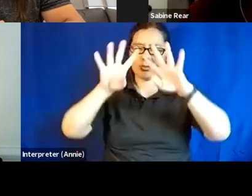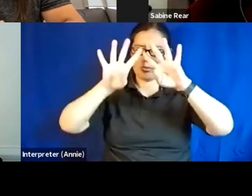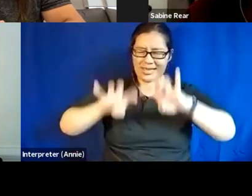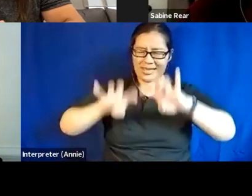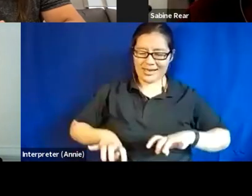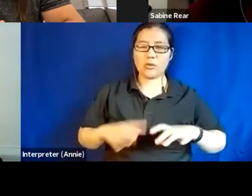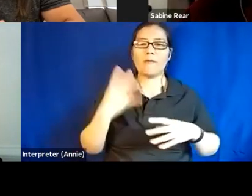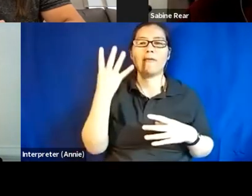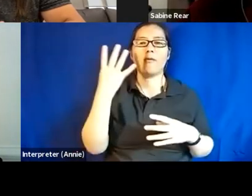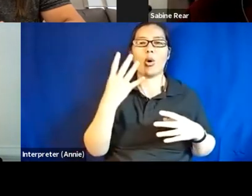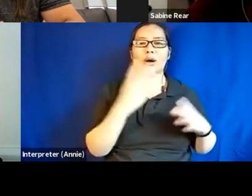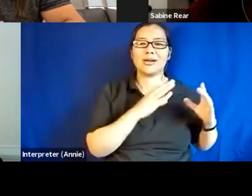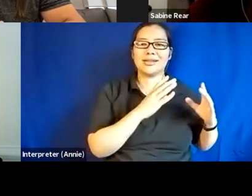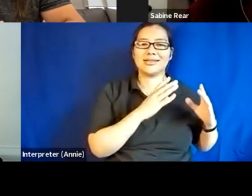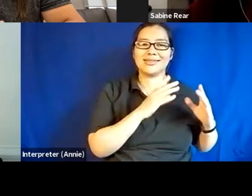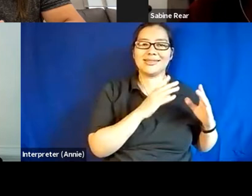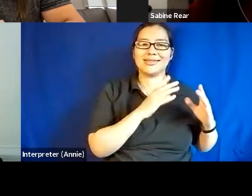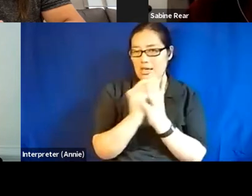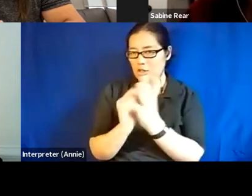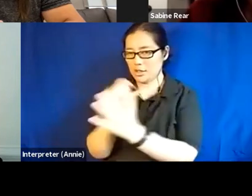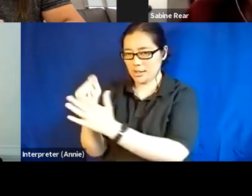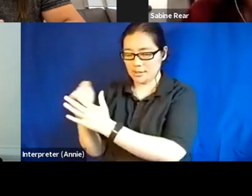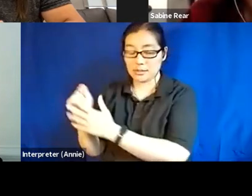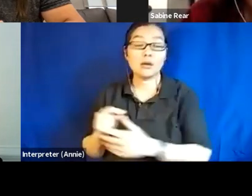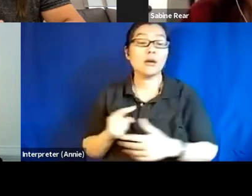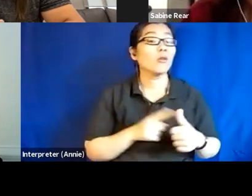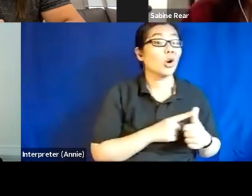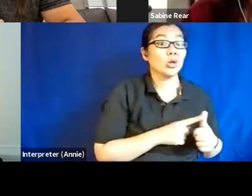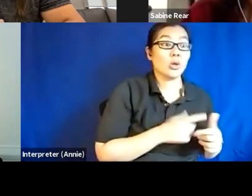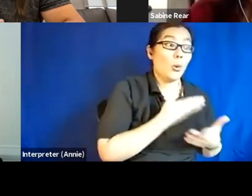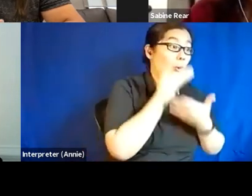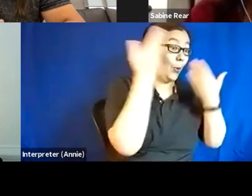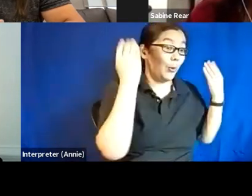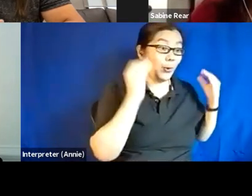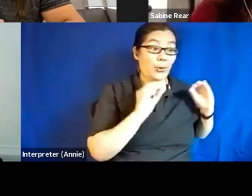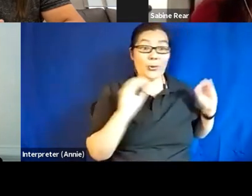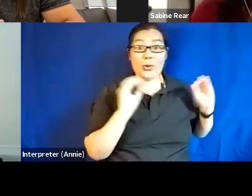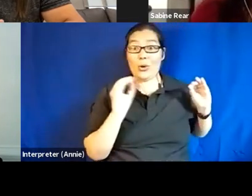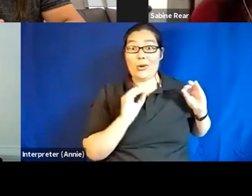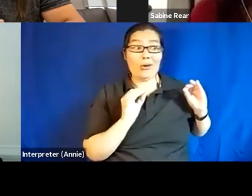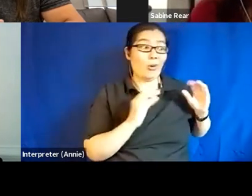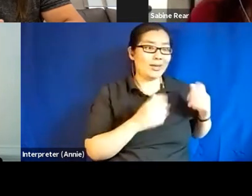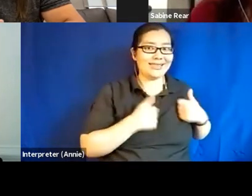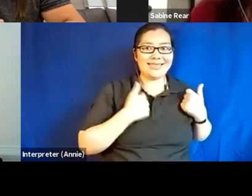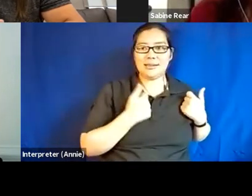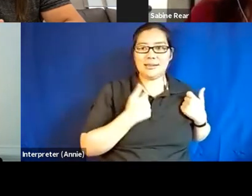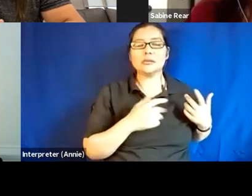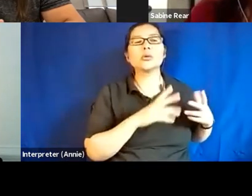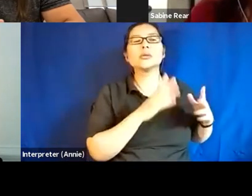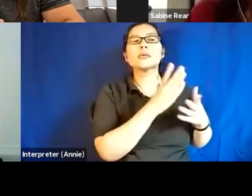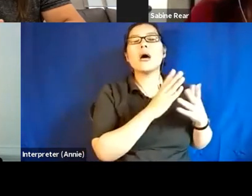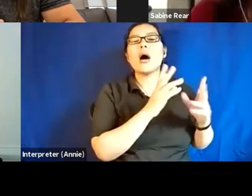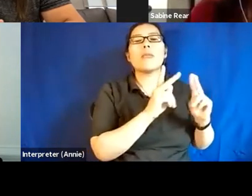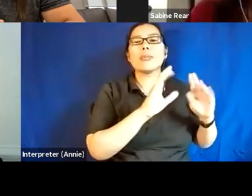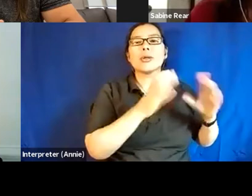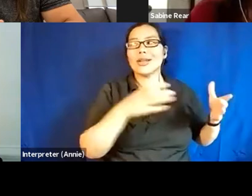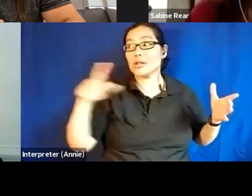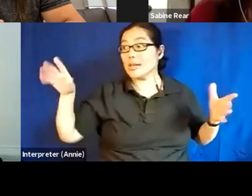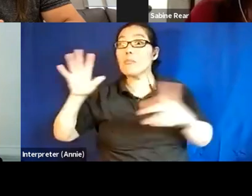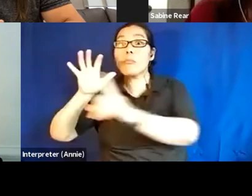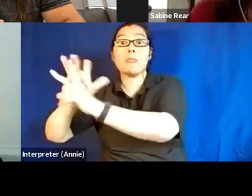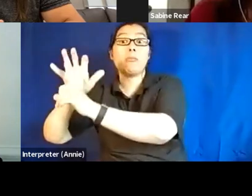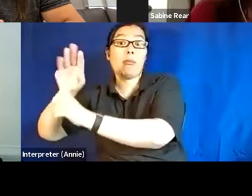stages. Uh, first non-existence, like, uh, populations are non-existence in, uh, mainstream media or in media,